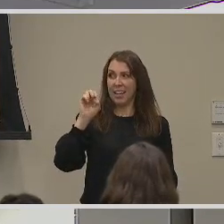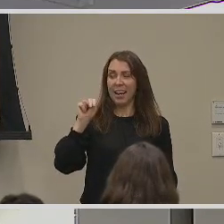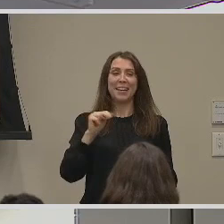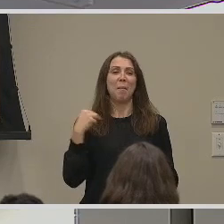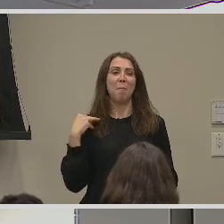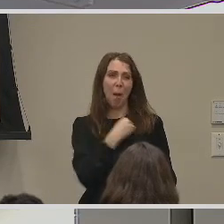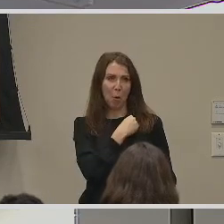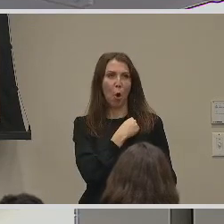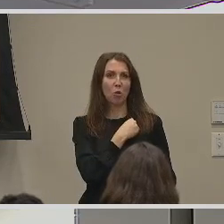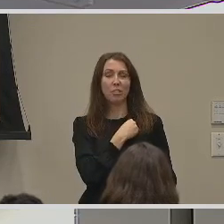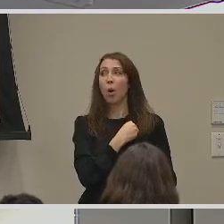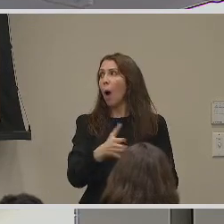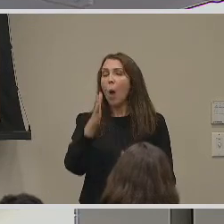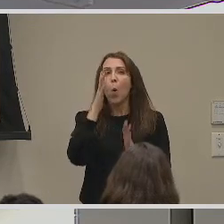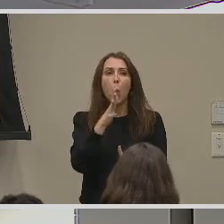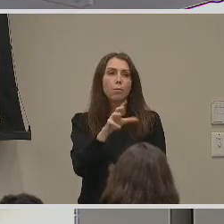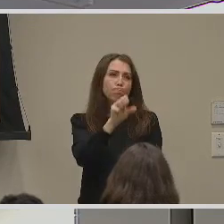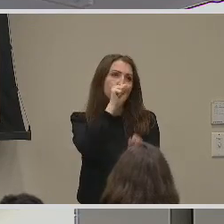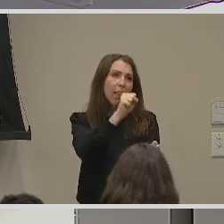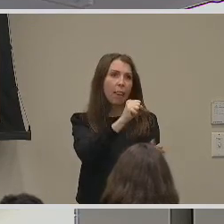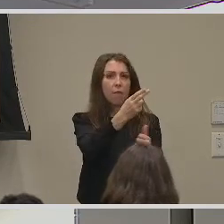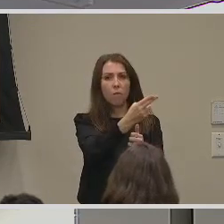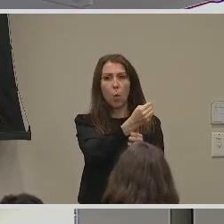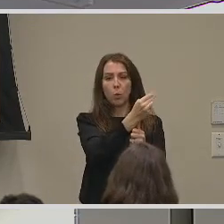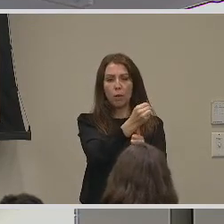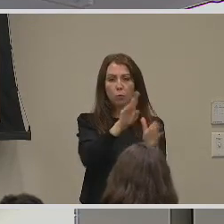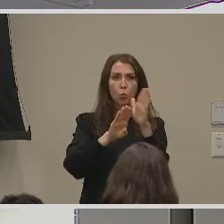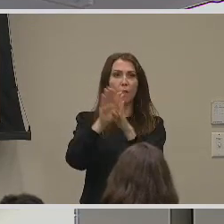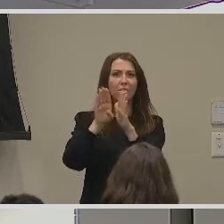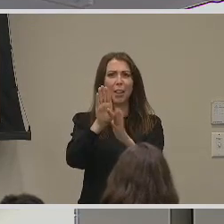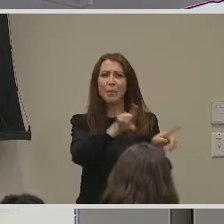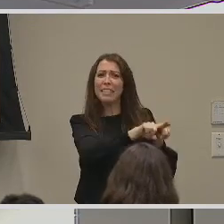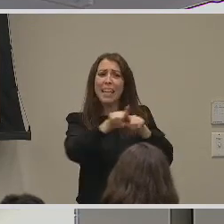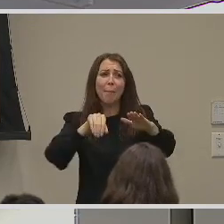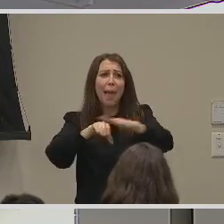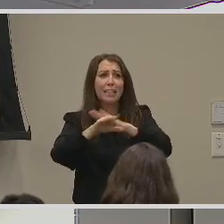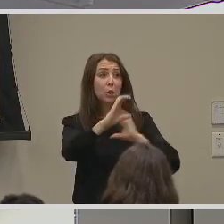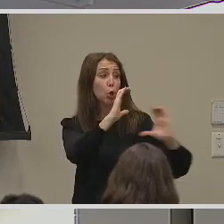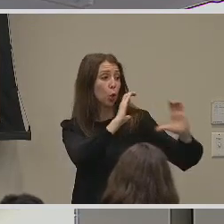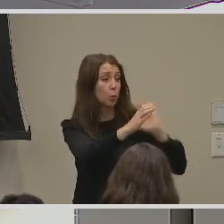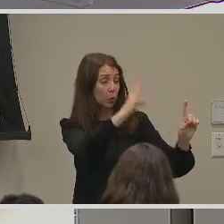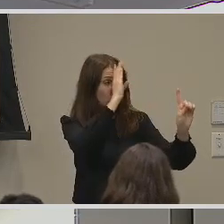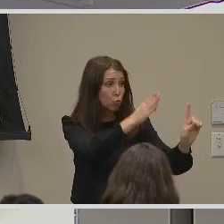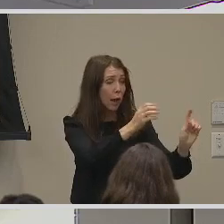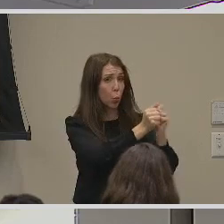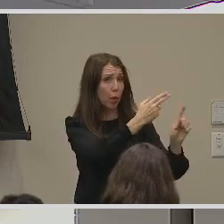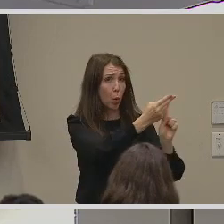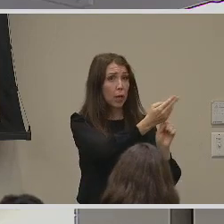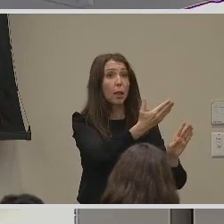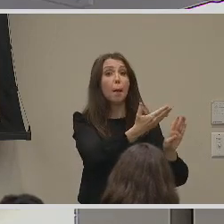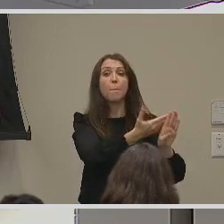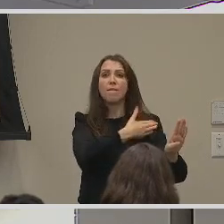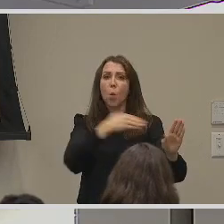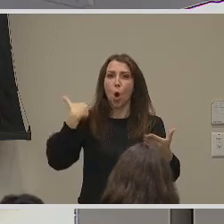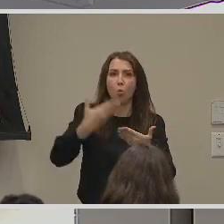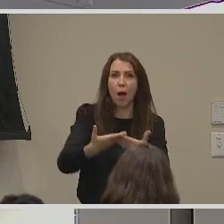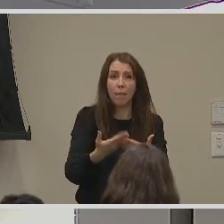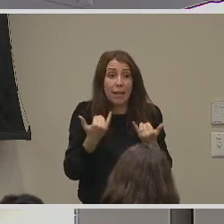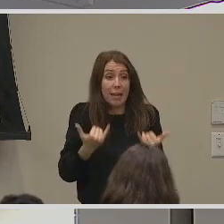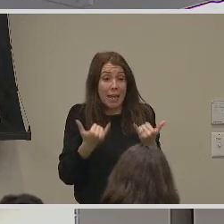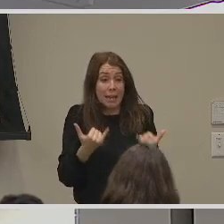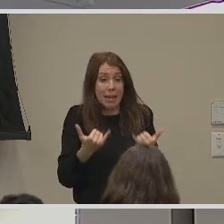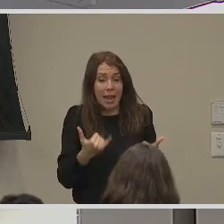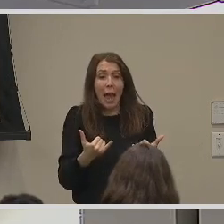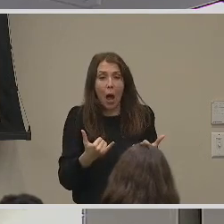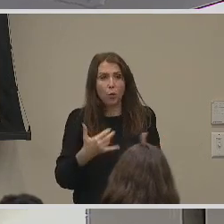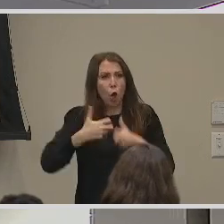develop the app that Hilton has where you can communicate with the hotel before you arrive. And now, that's so helpful for